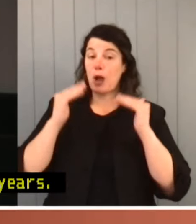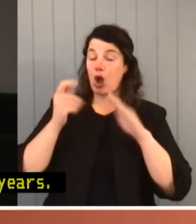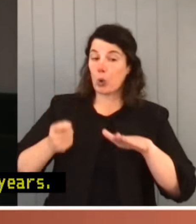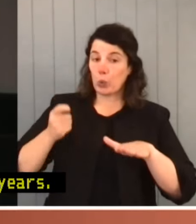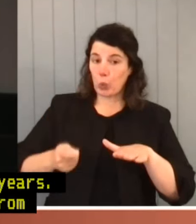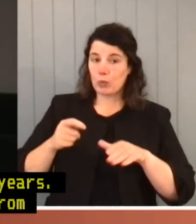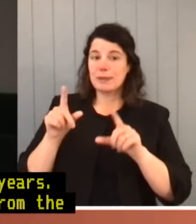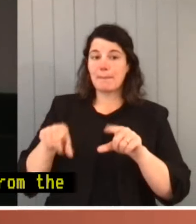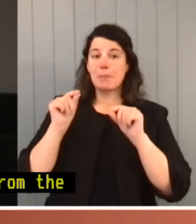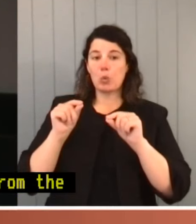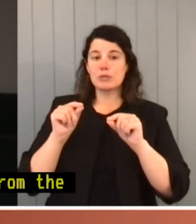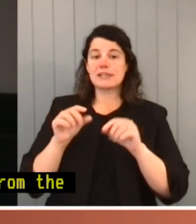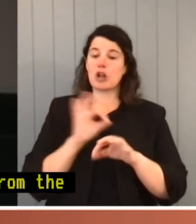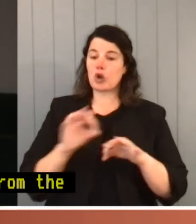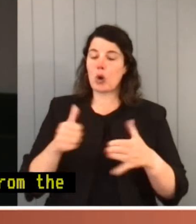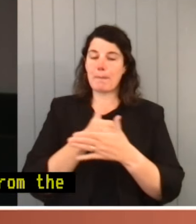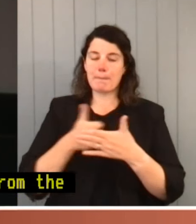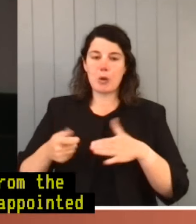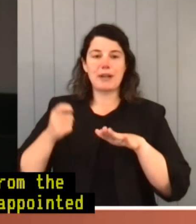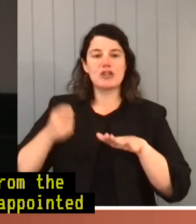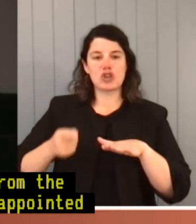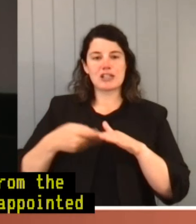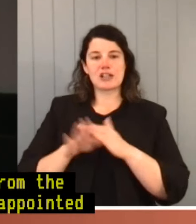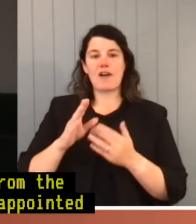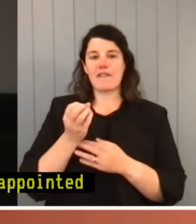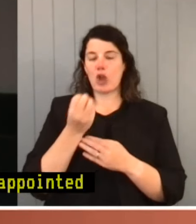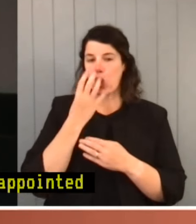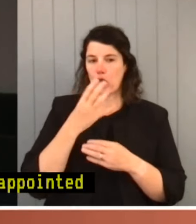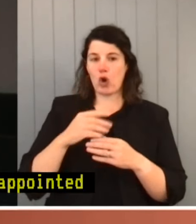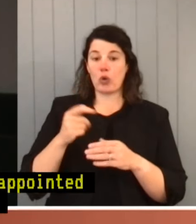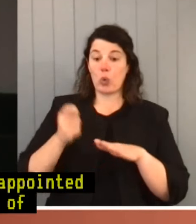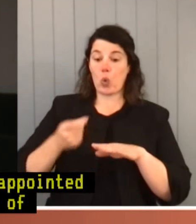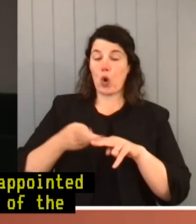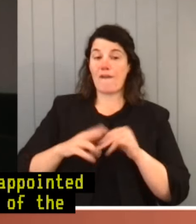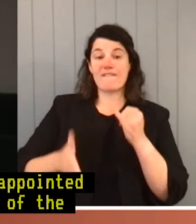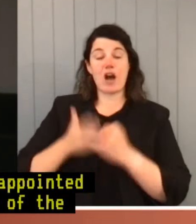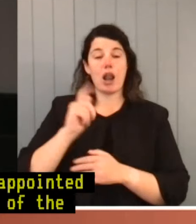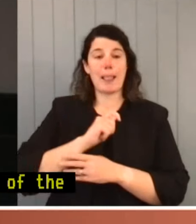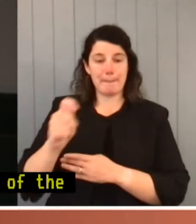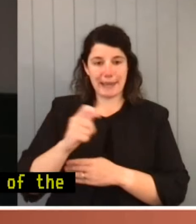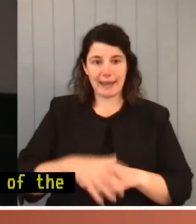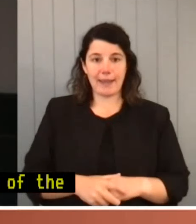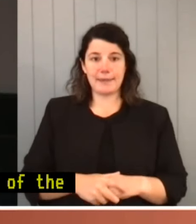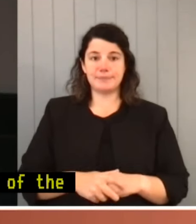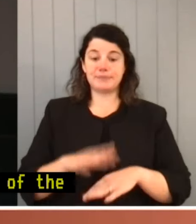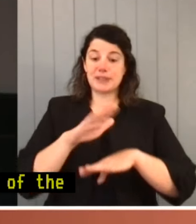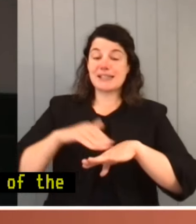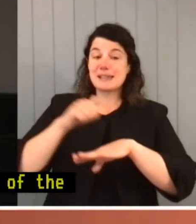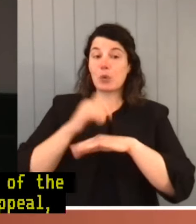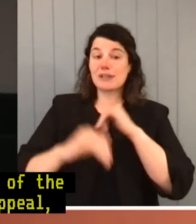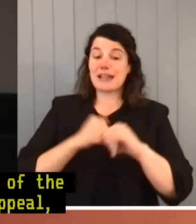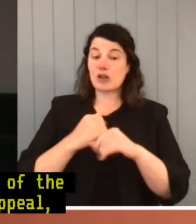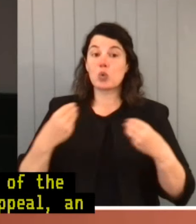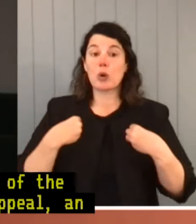as a non-permanent justice of the Hong Kong Court of Final Appeal, an international judge of the Singapore International Commercial Court,